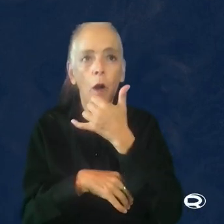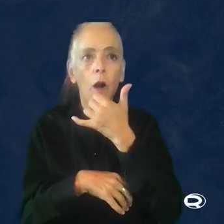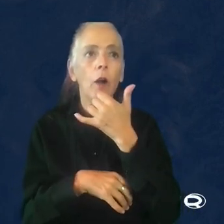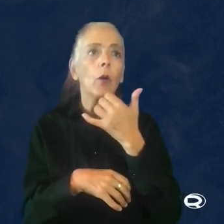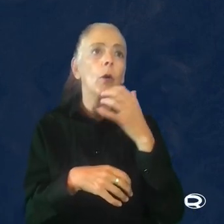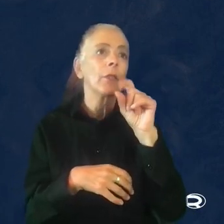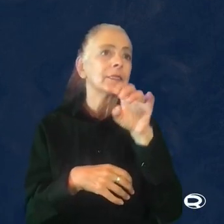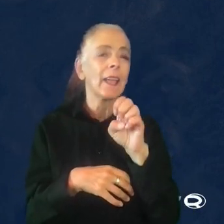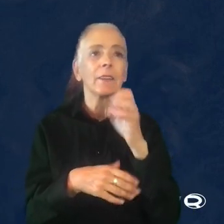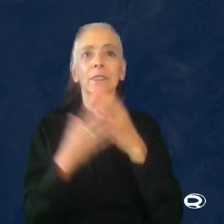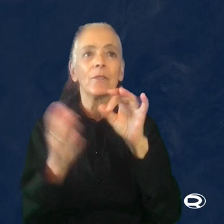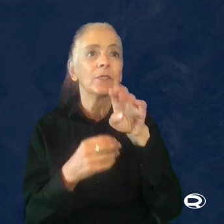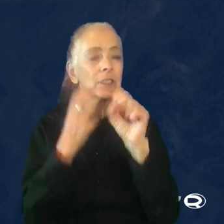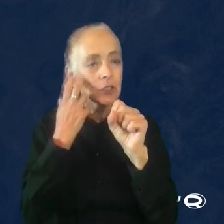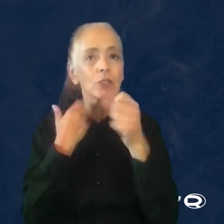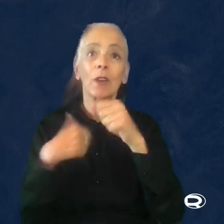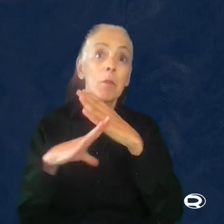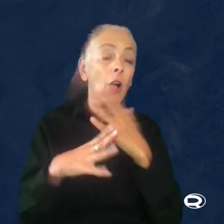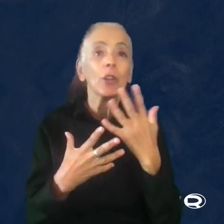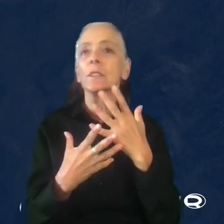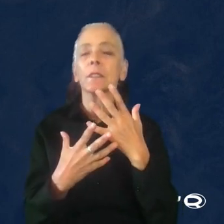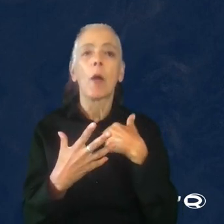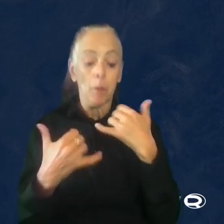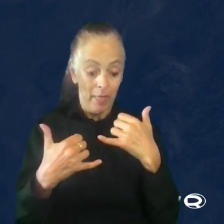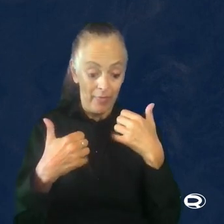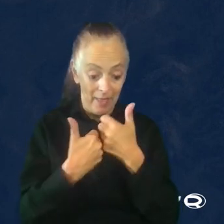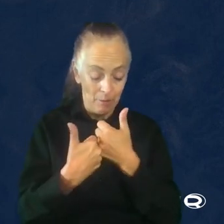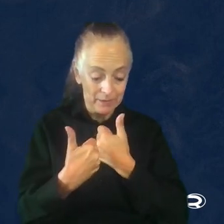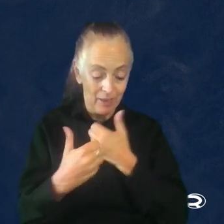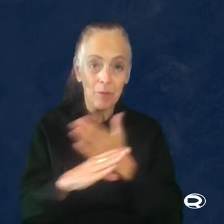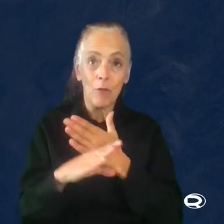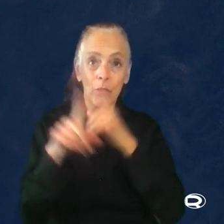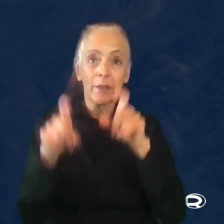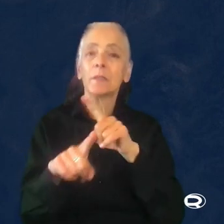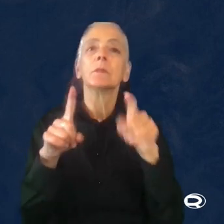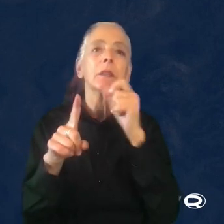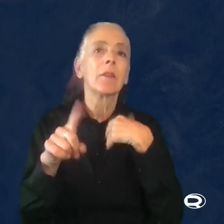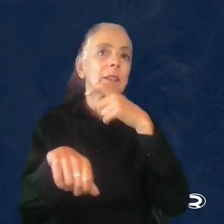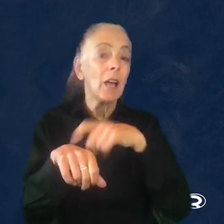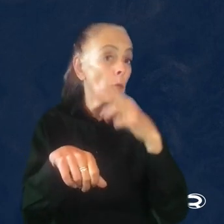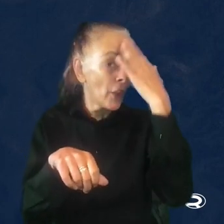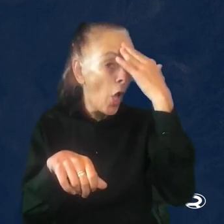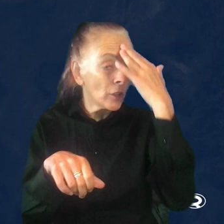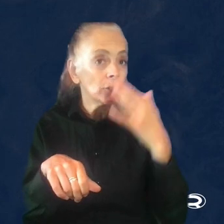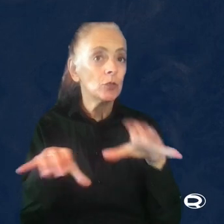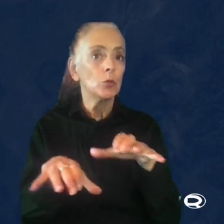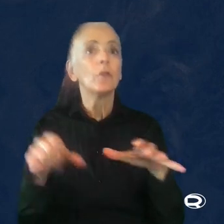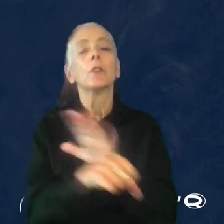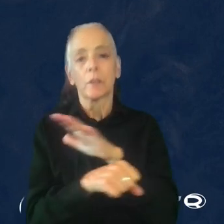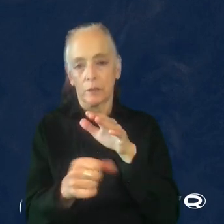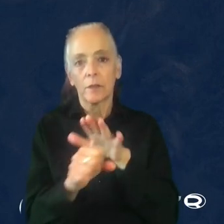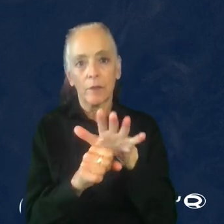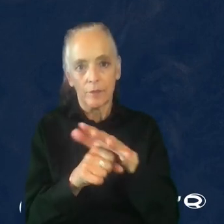were any blockers. I would play the game myself before the test, but I didn't have the time or the knowledge to do this thoroughly enough.